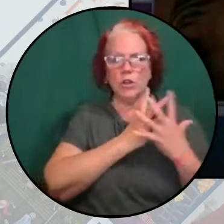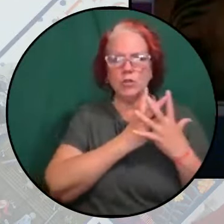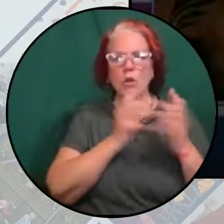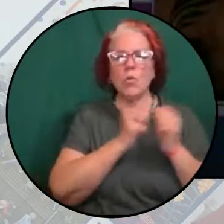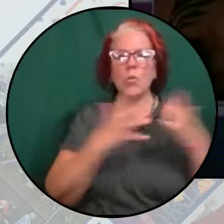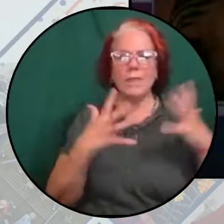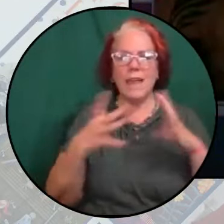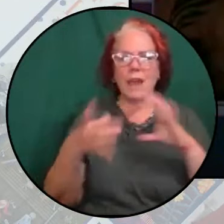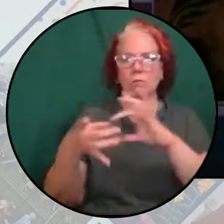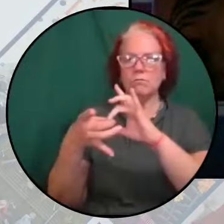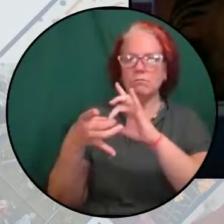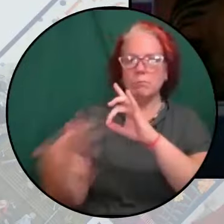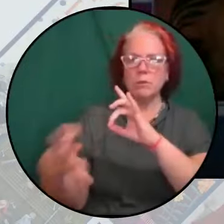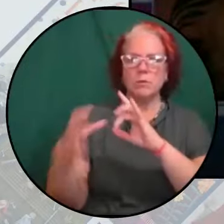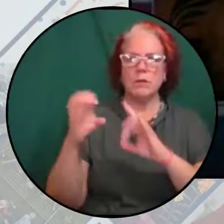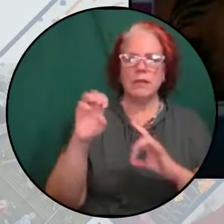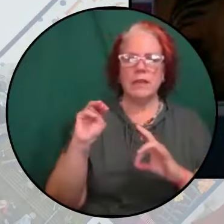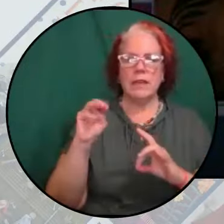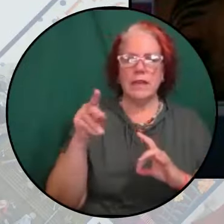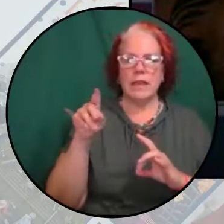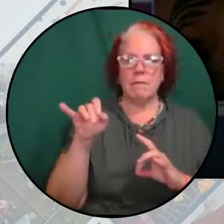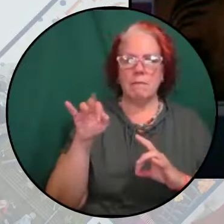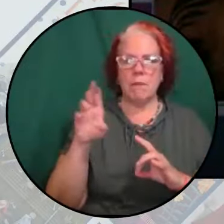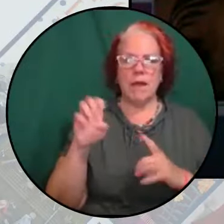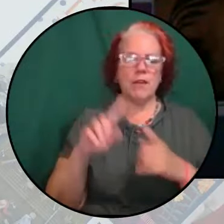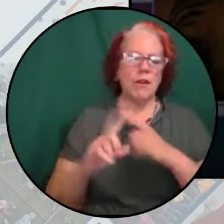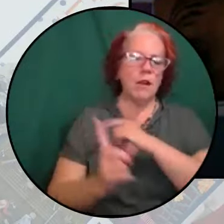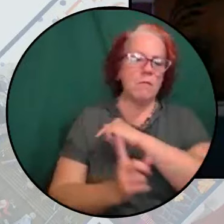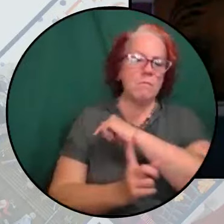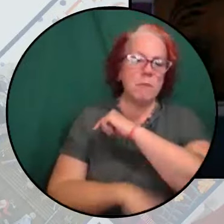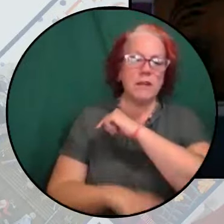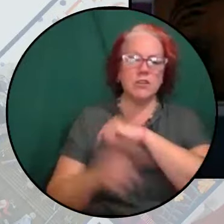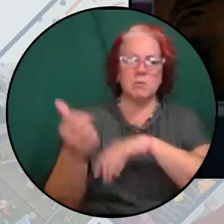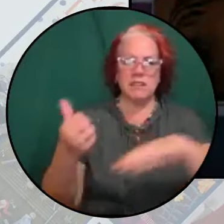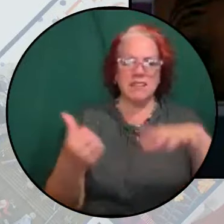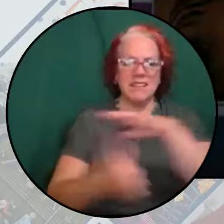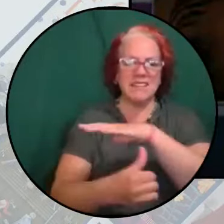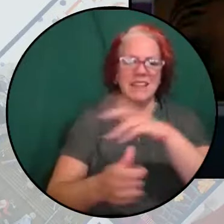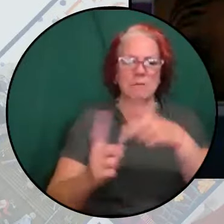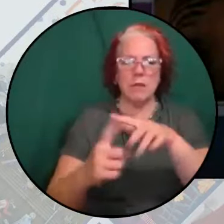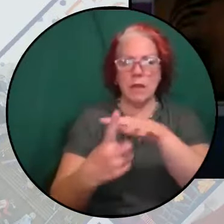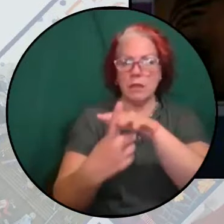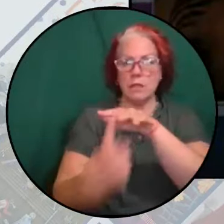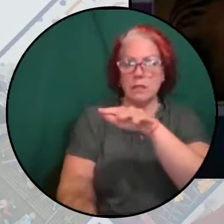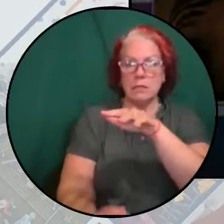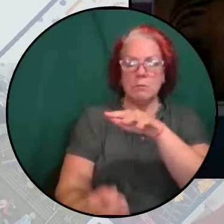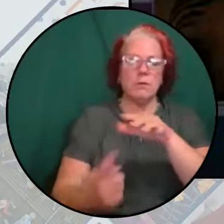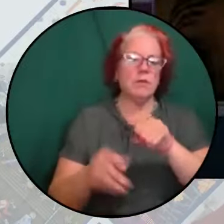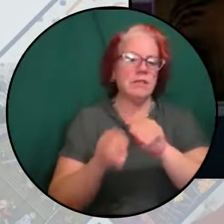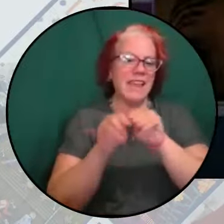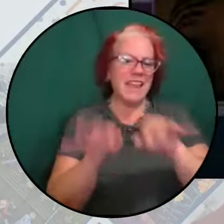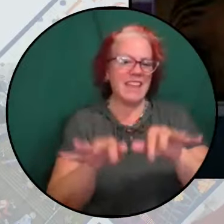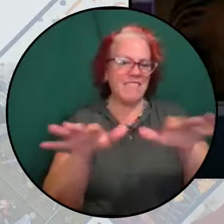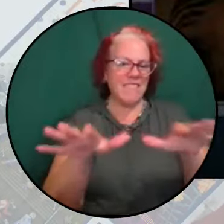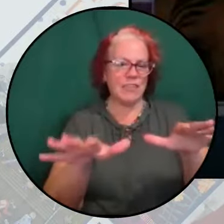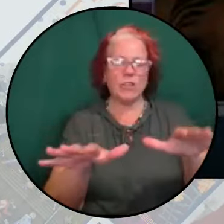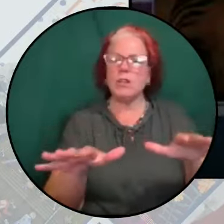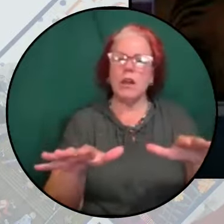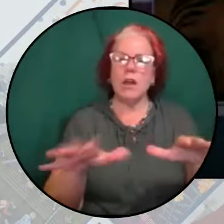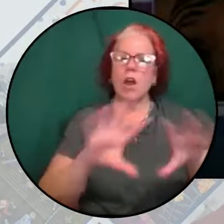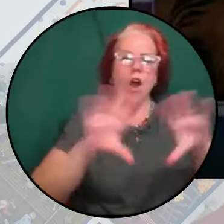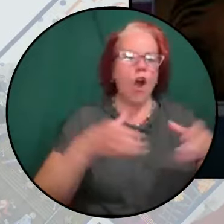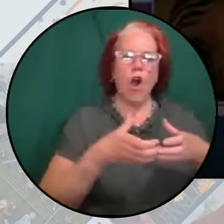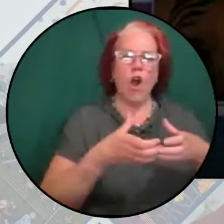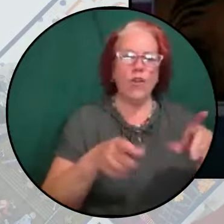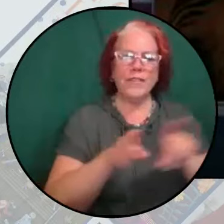empire, that punishment, containment, disappearance, invasion, and expansion are inseparable strategies made material